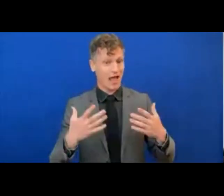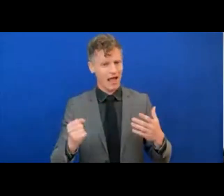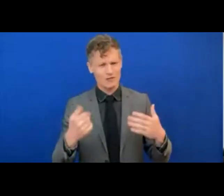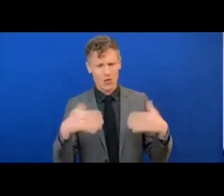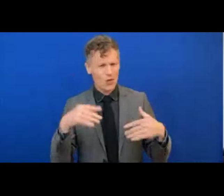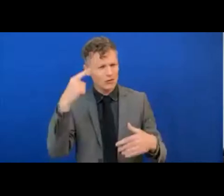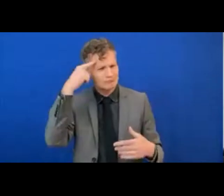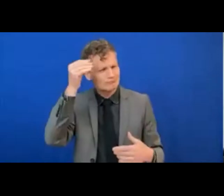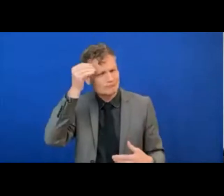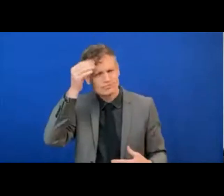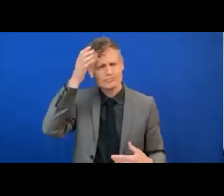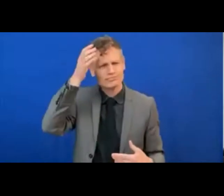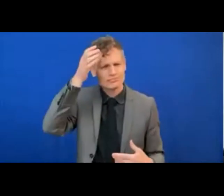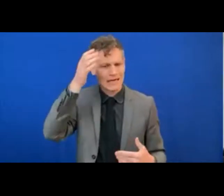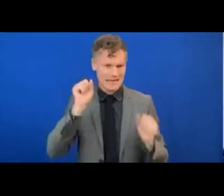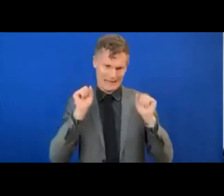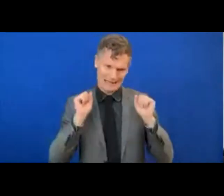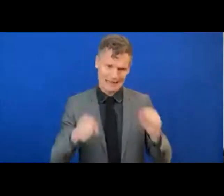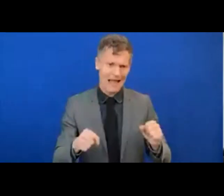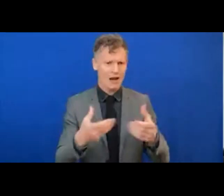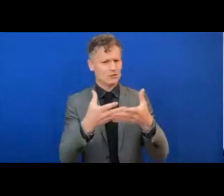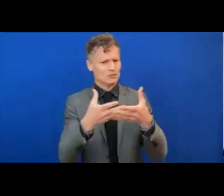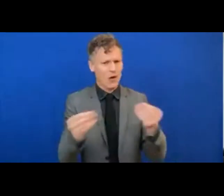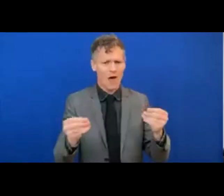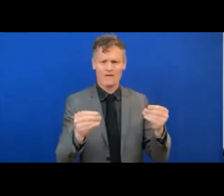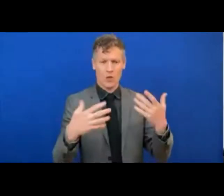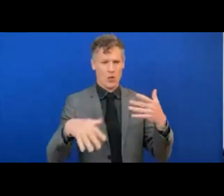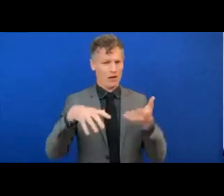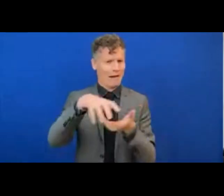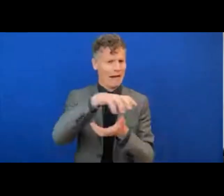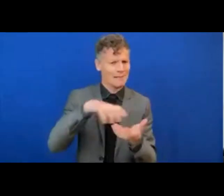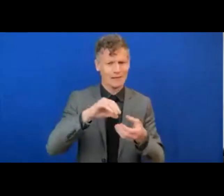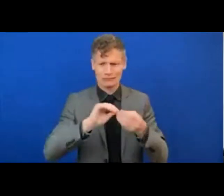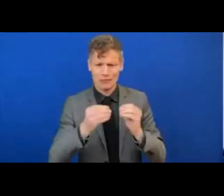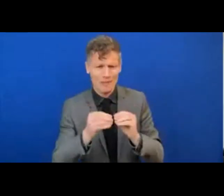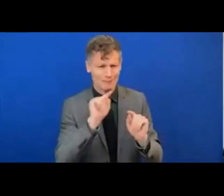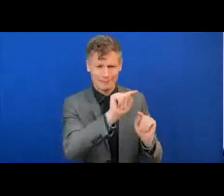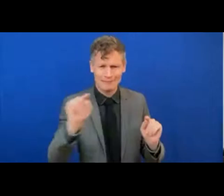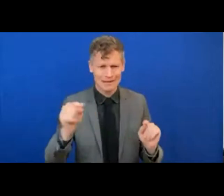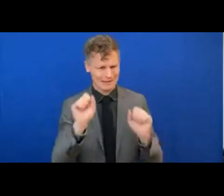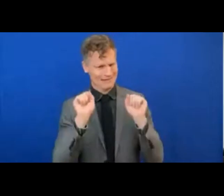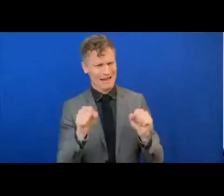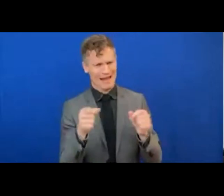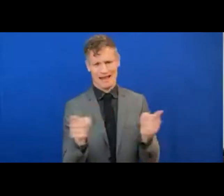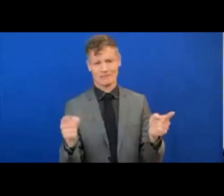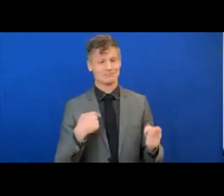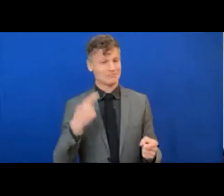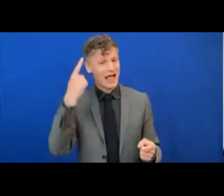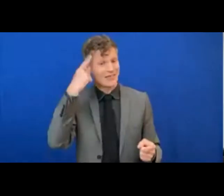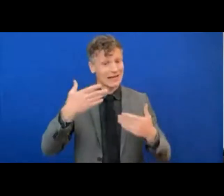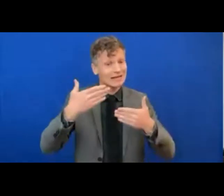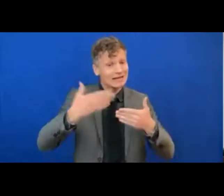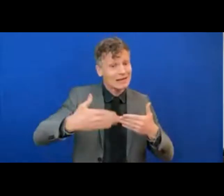problems is present. I'm certain that this event and the series of events that it is